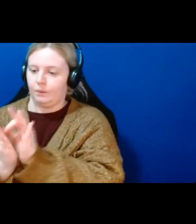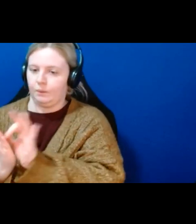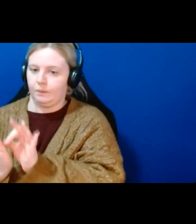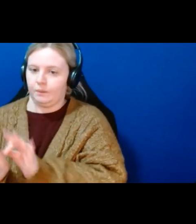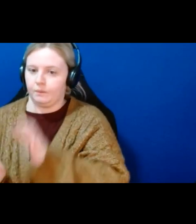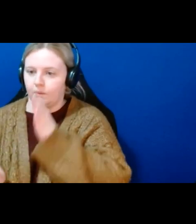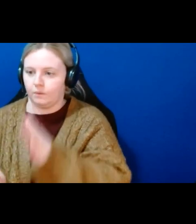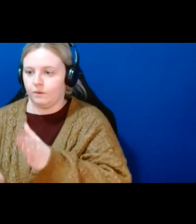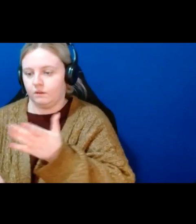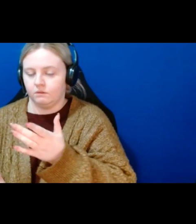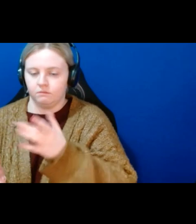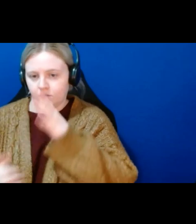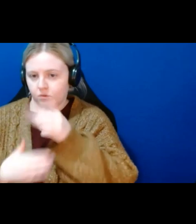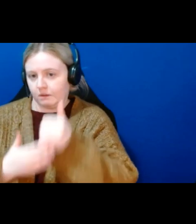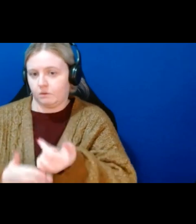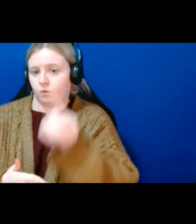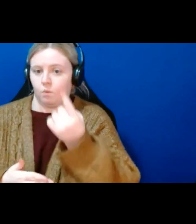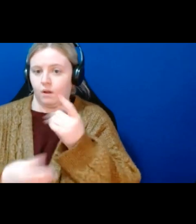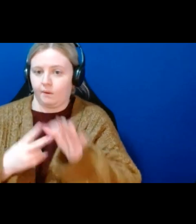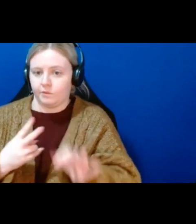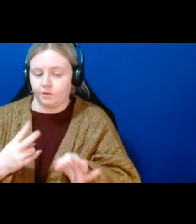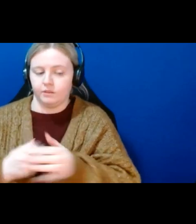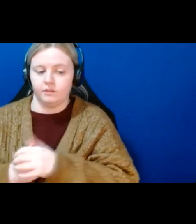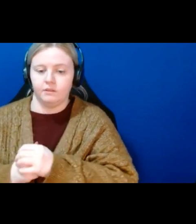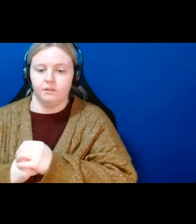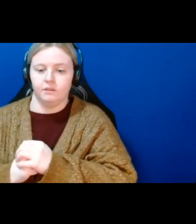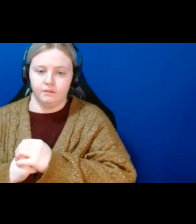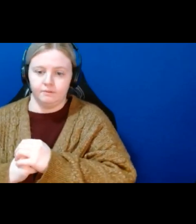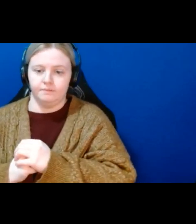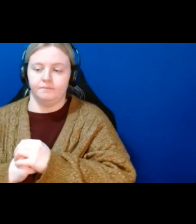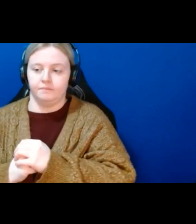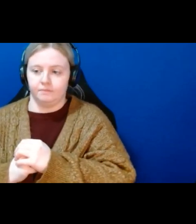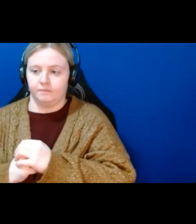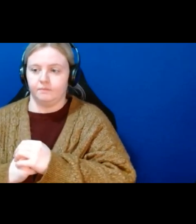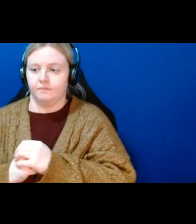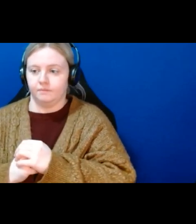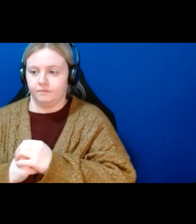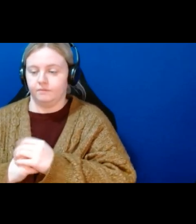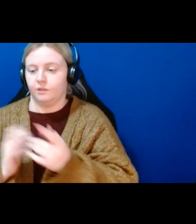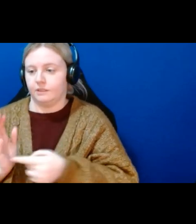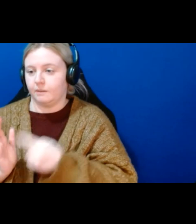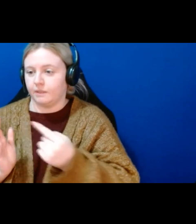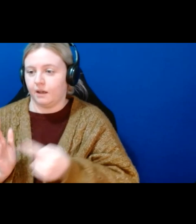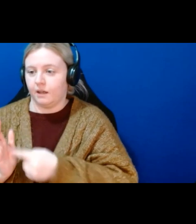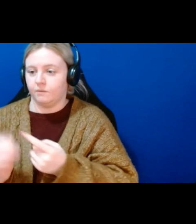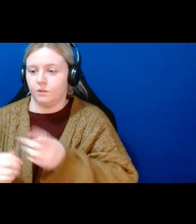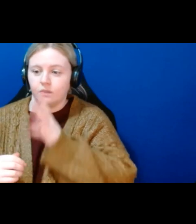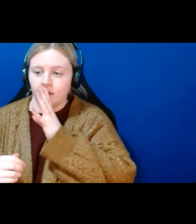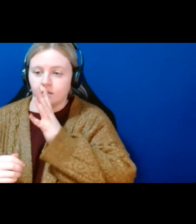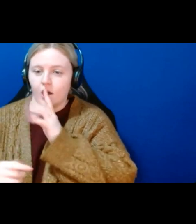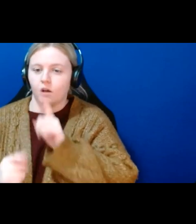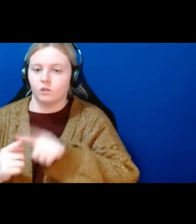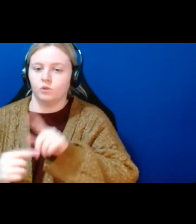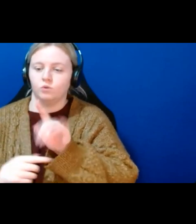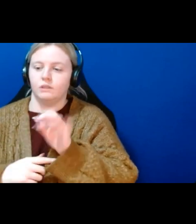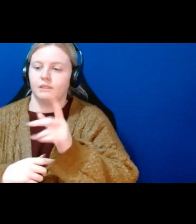fixes the problem anyways so oftentimes those talk to text you can actually give an audible command for